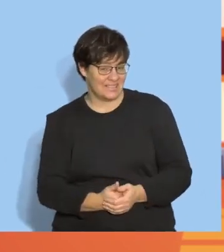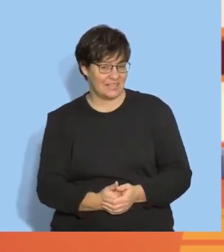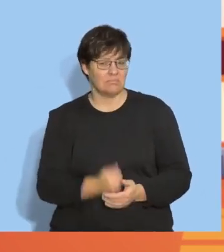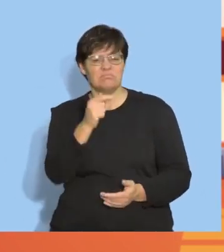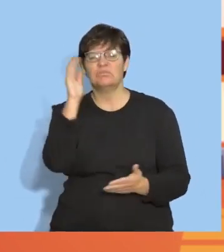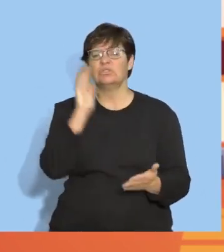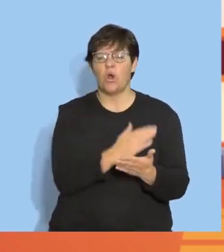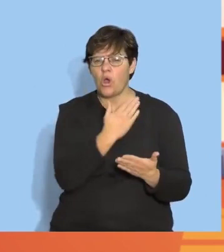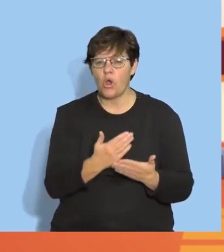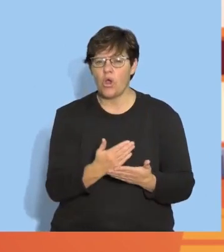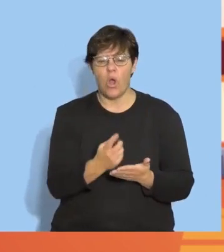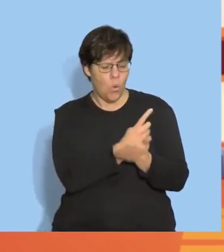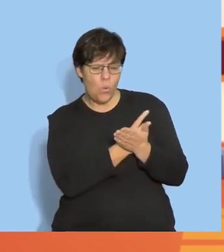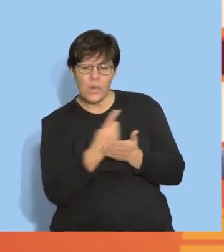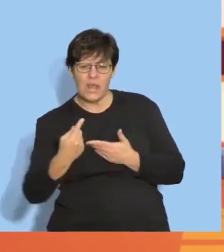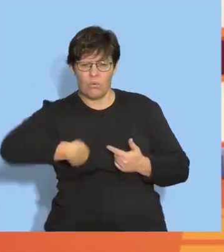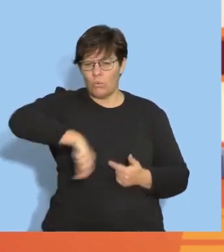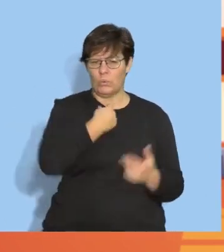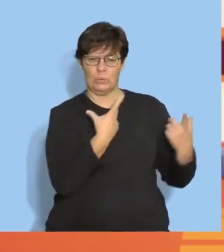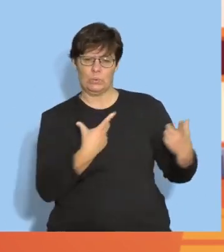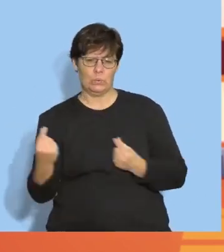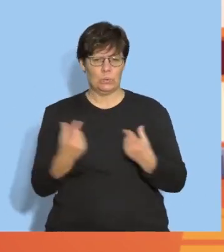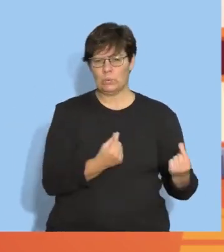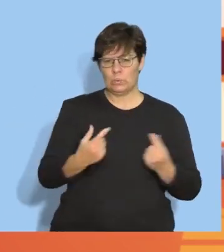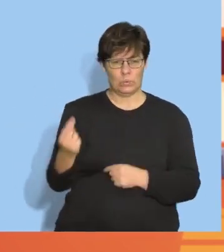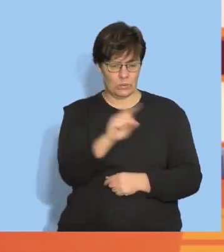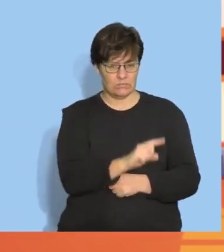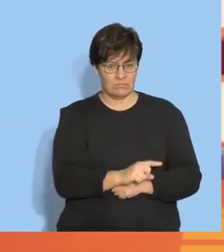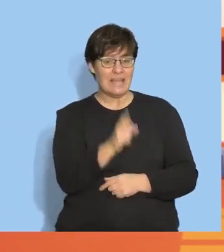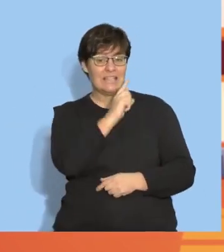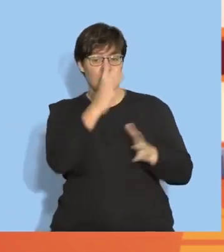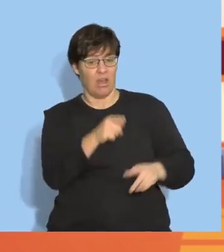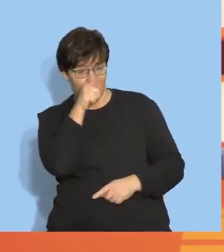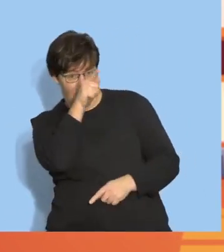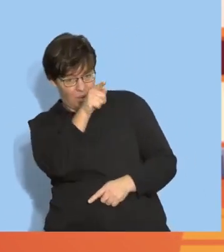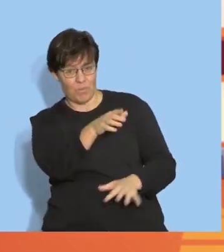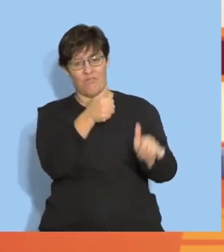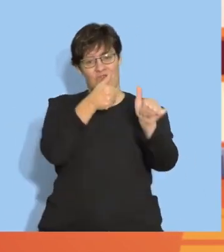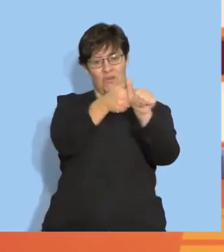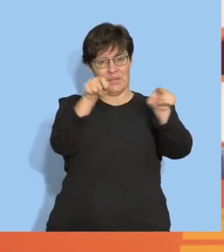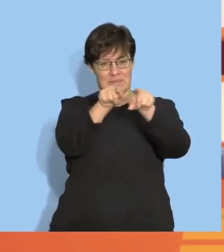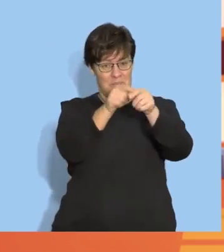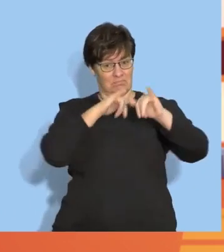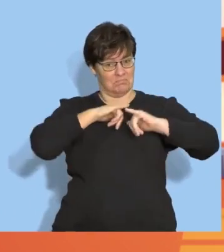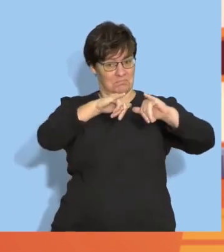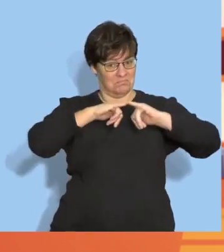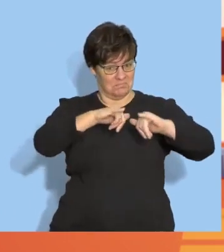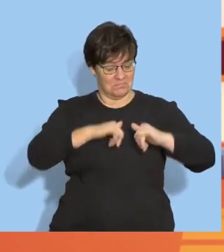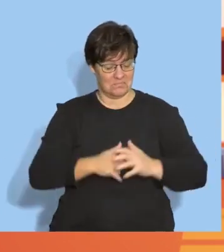This song is about what we do during the week. Watch your teacher and follow the actions.